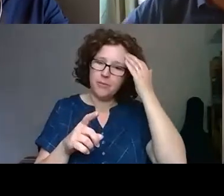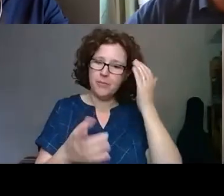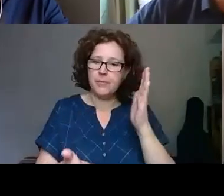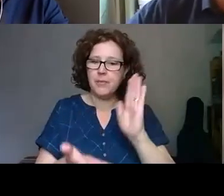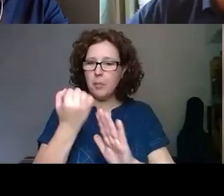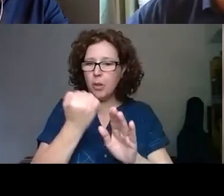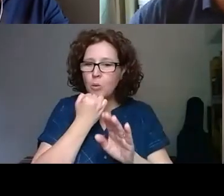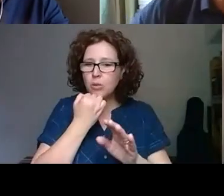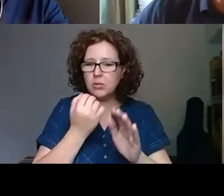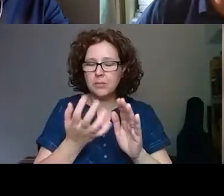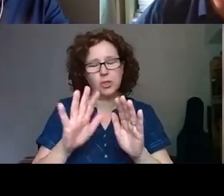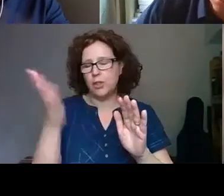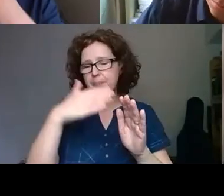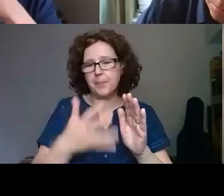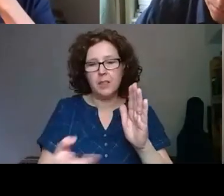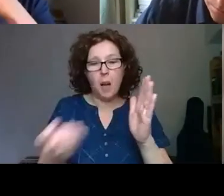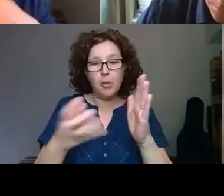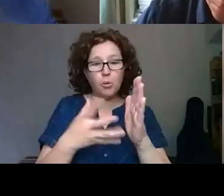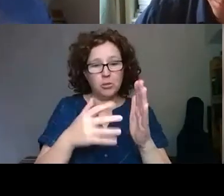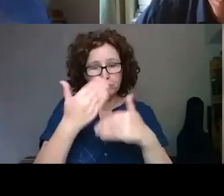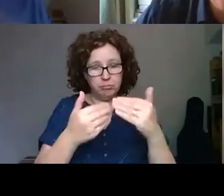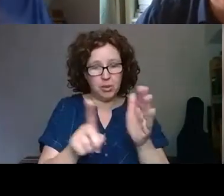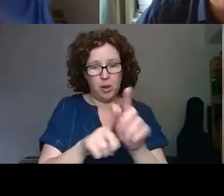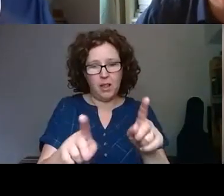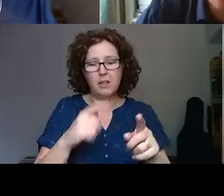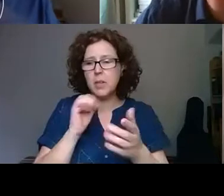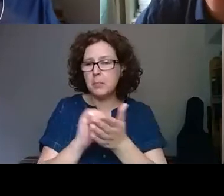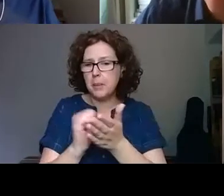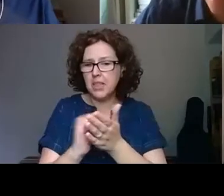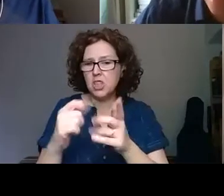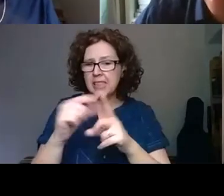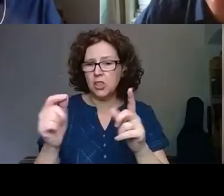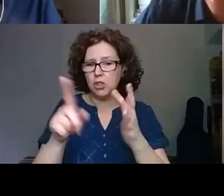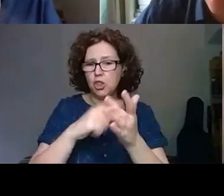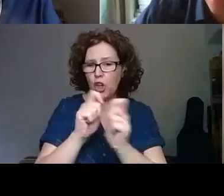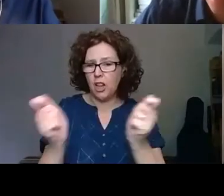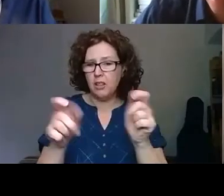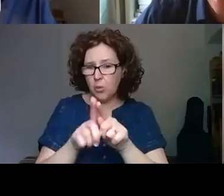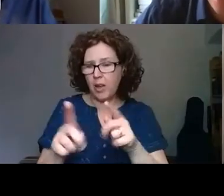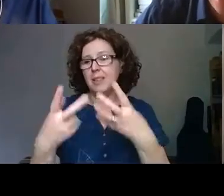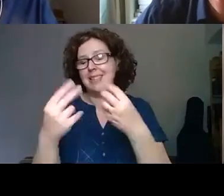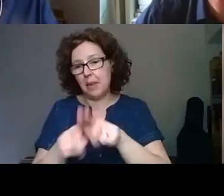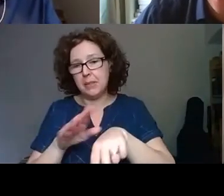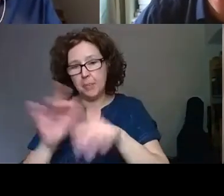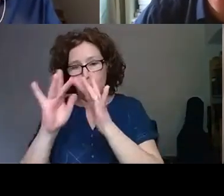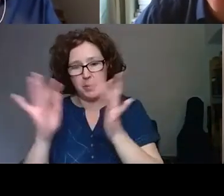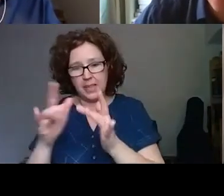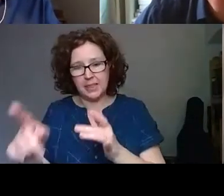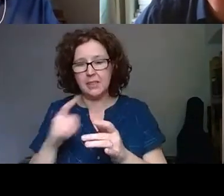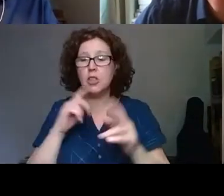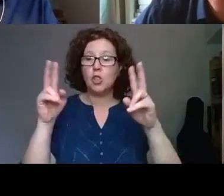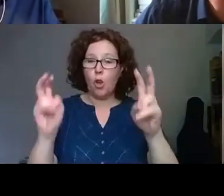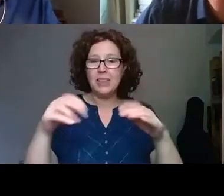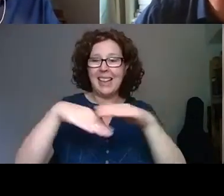And we publish a digital journal together with the new website as well, which is titled On Our Times.